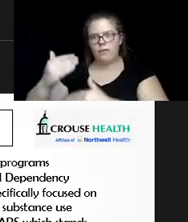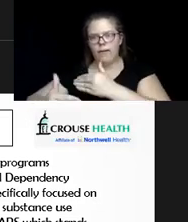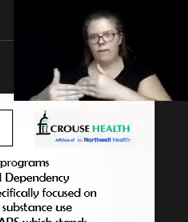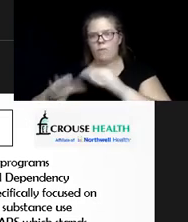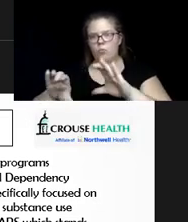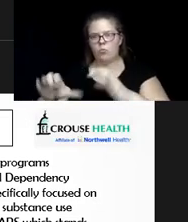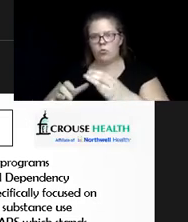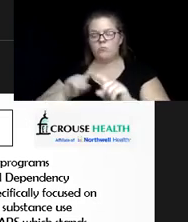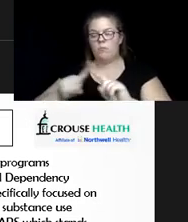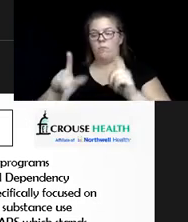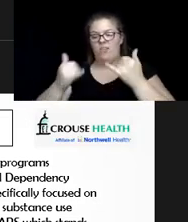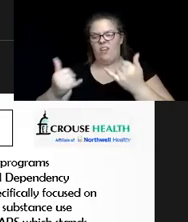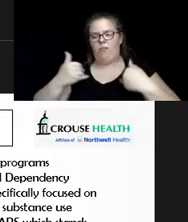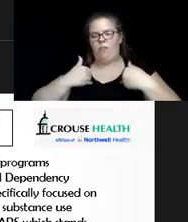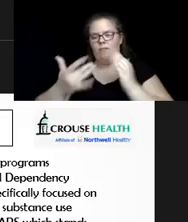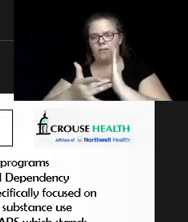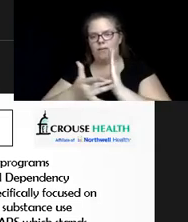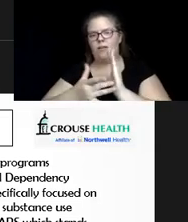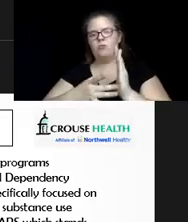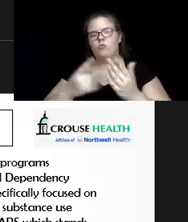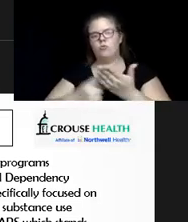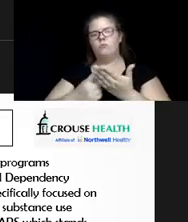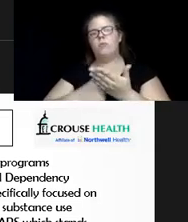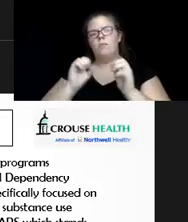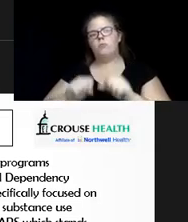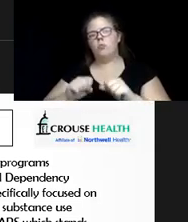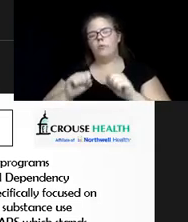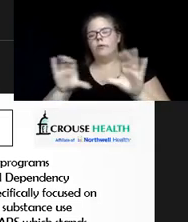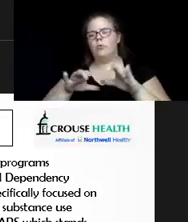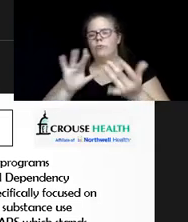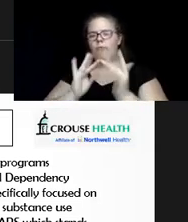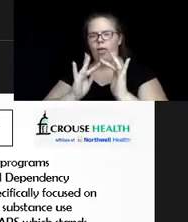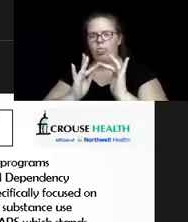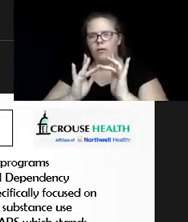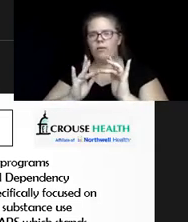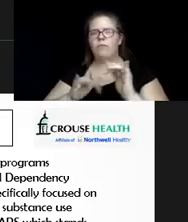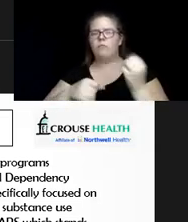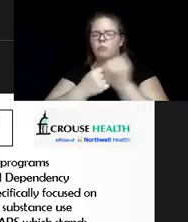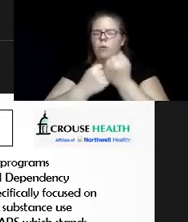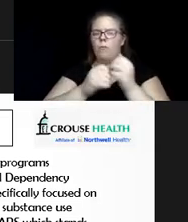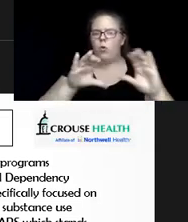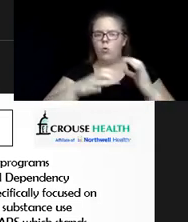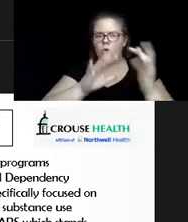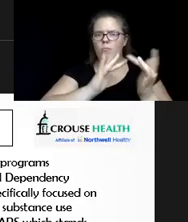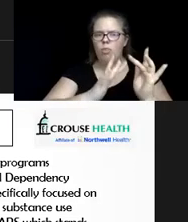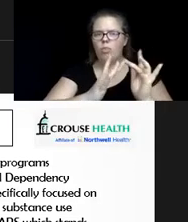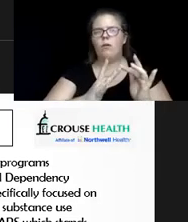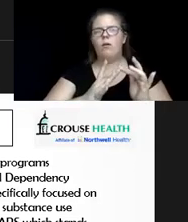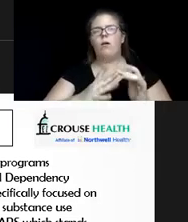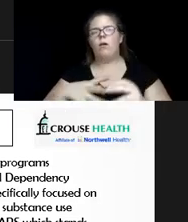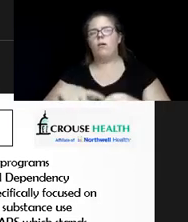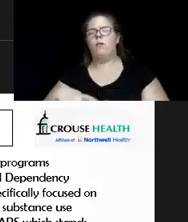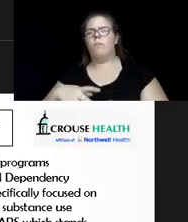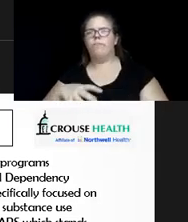know-how, sometimes you're able to do things online and be part of groups or support groups somewhere on, it could be on